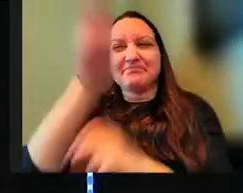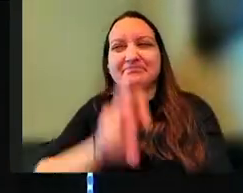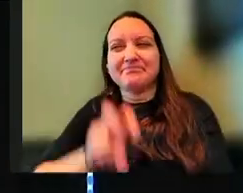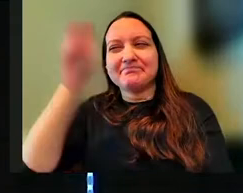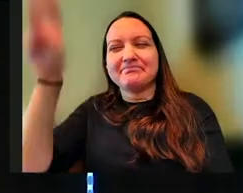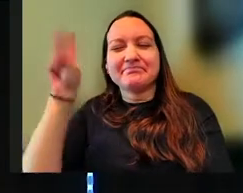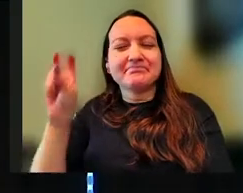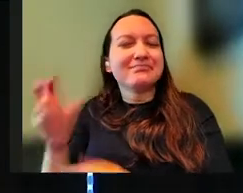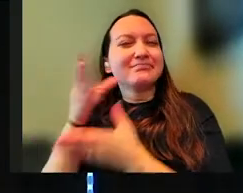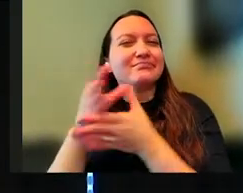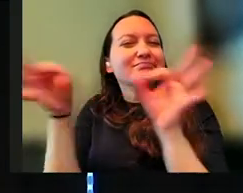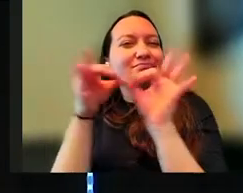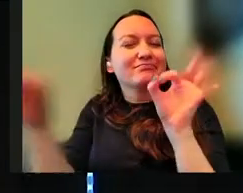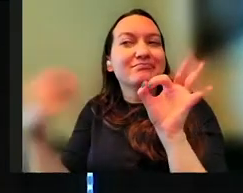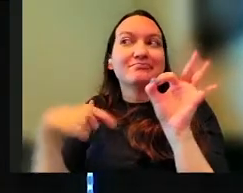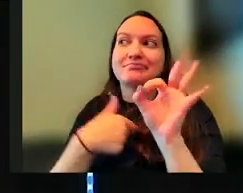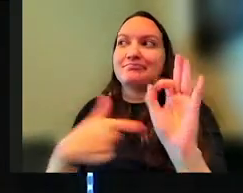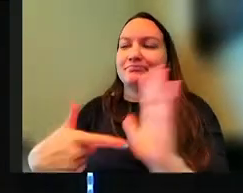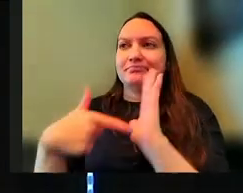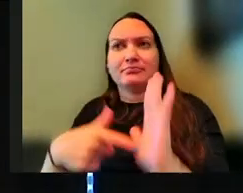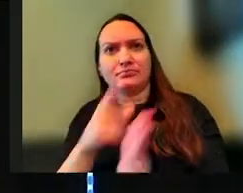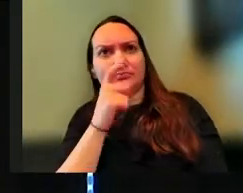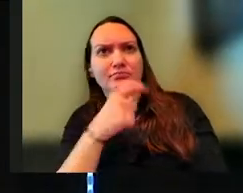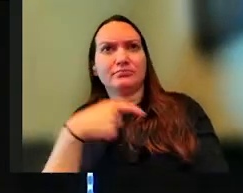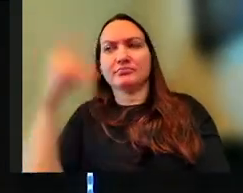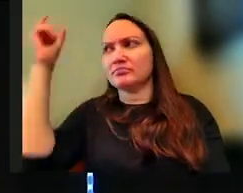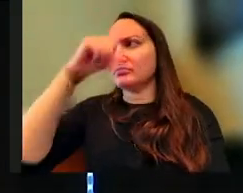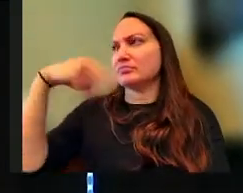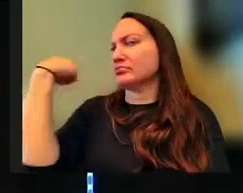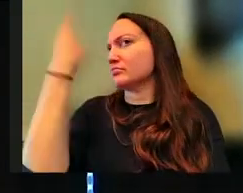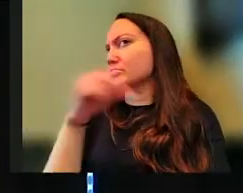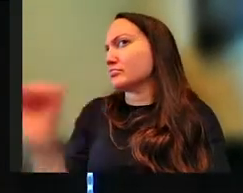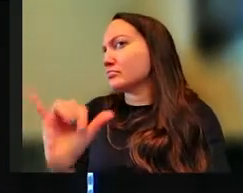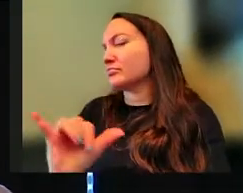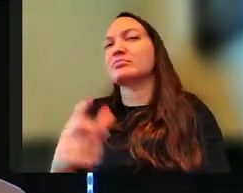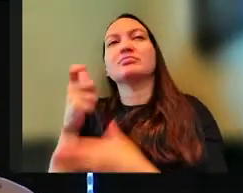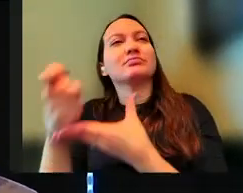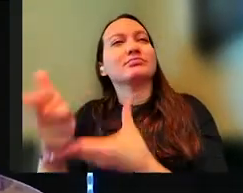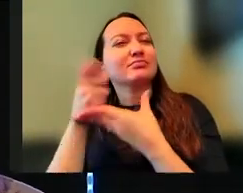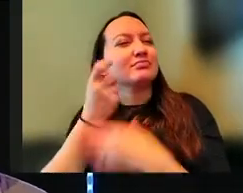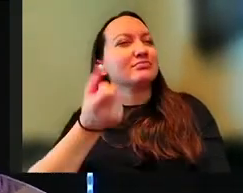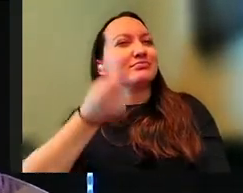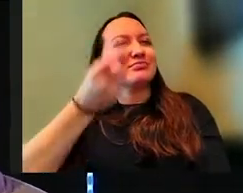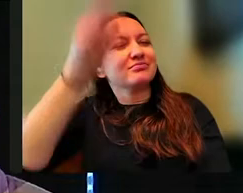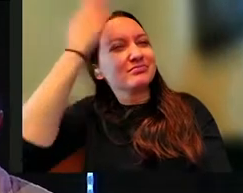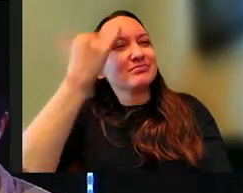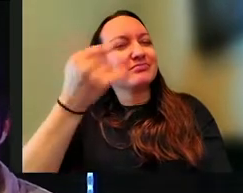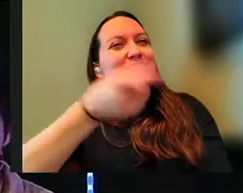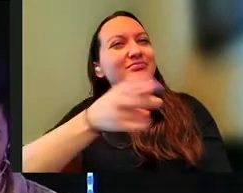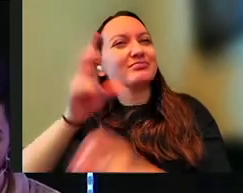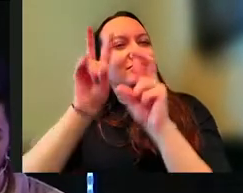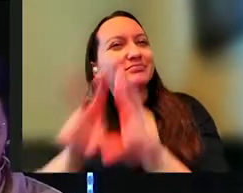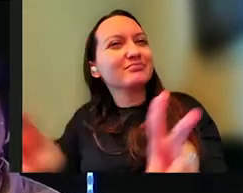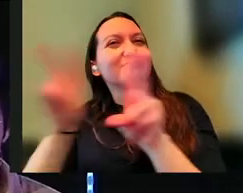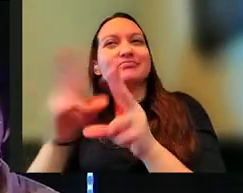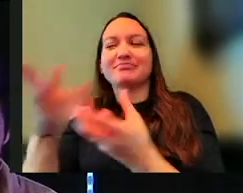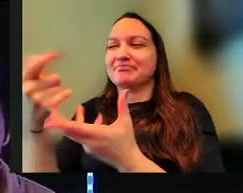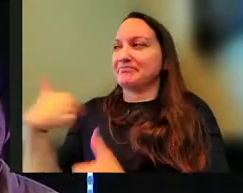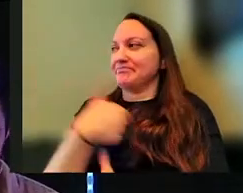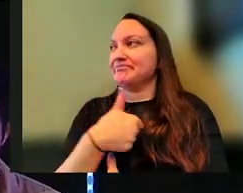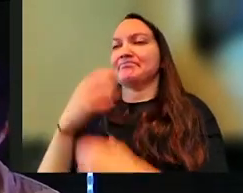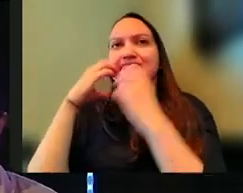passages where we're revealed who wisdom is, which again, in turn will help us understand why God values it and wants us to value it so